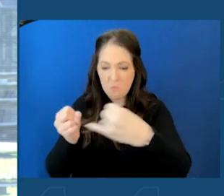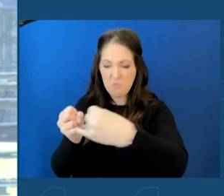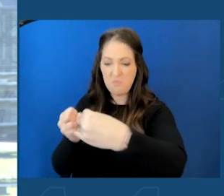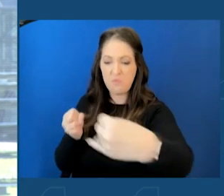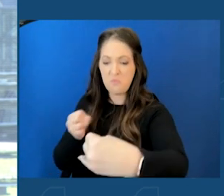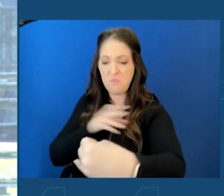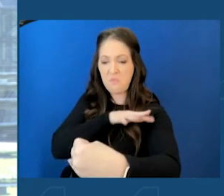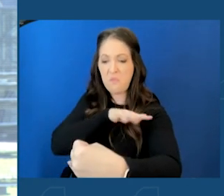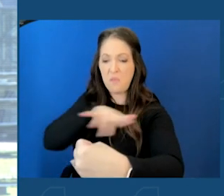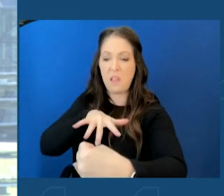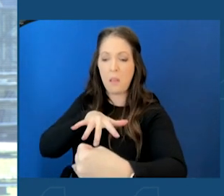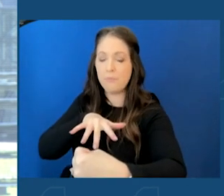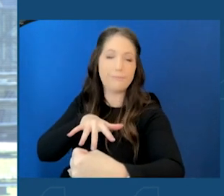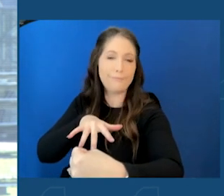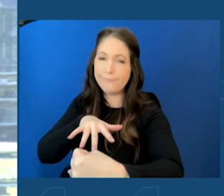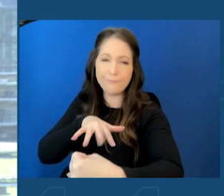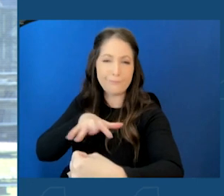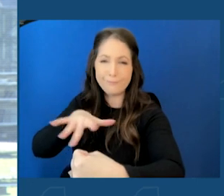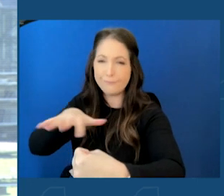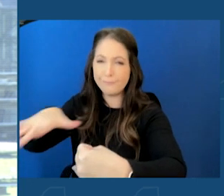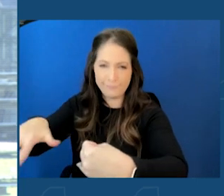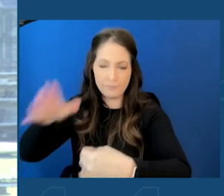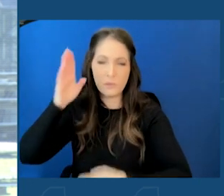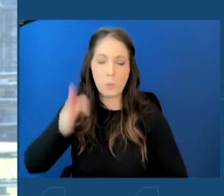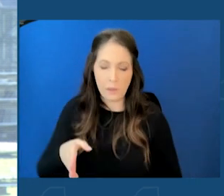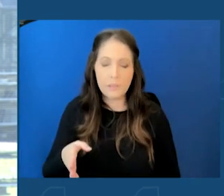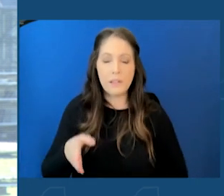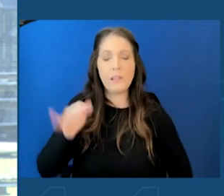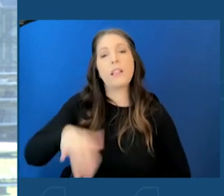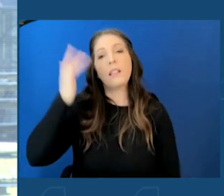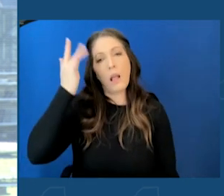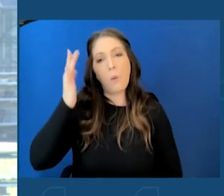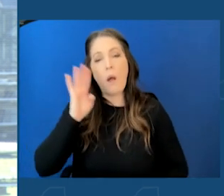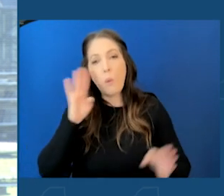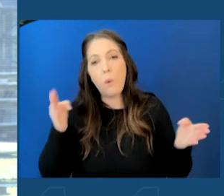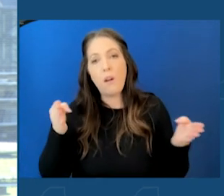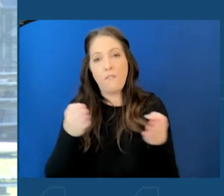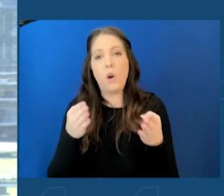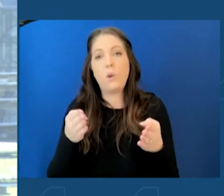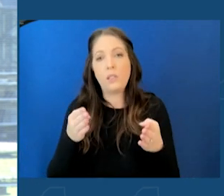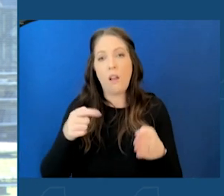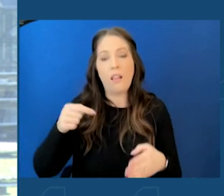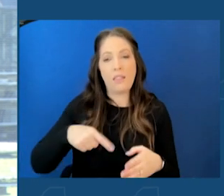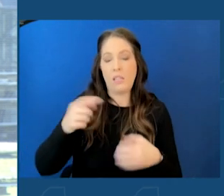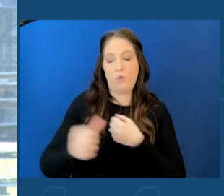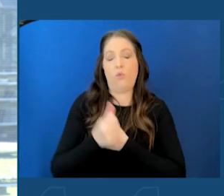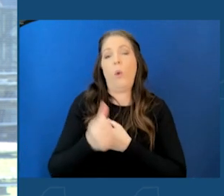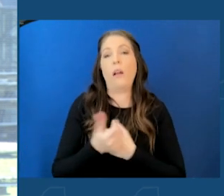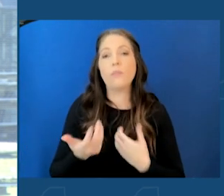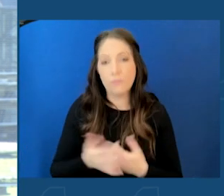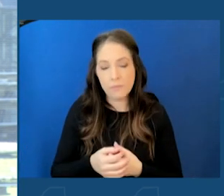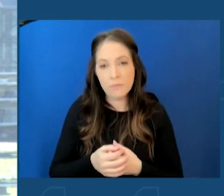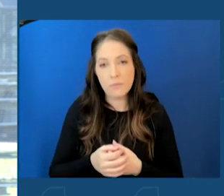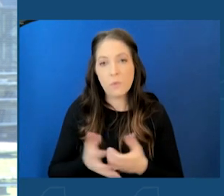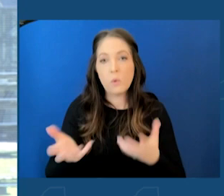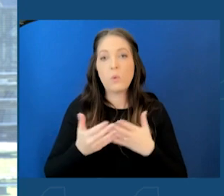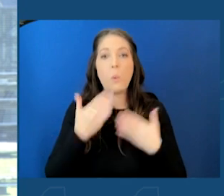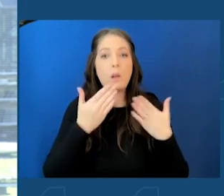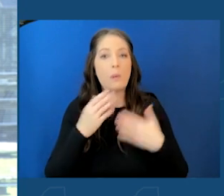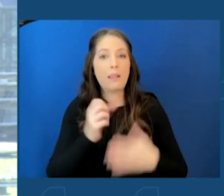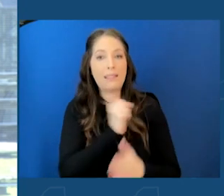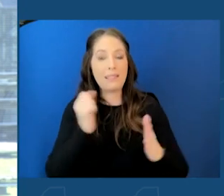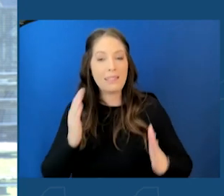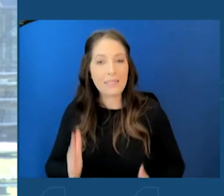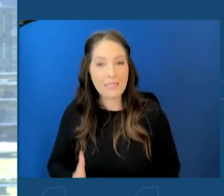at our borders. And that's why we're going to continue focusing on eliminating this existential threat. So I want to thank our senators, our president,